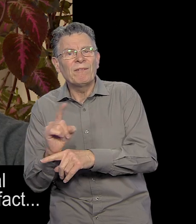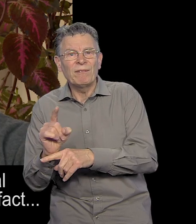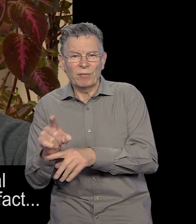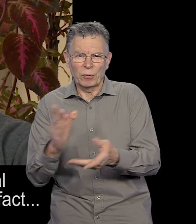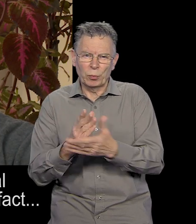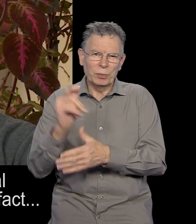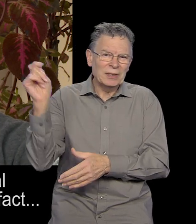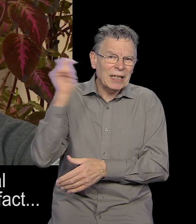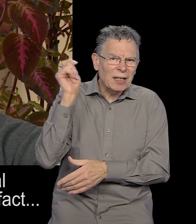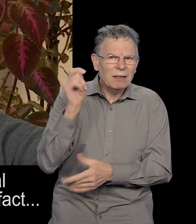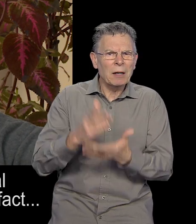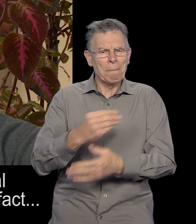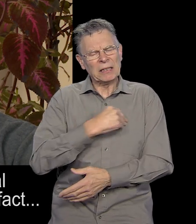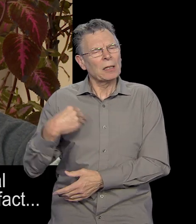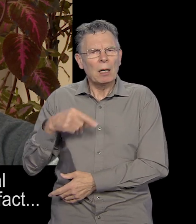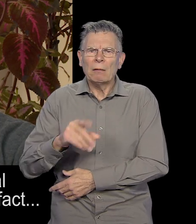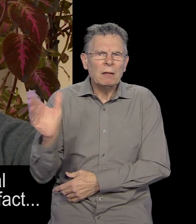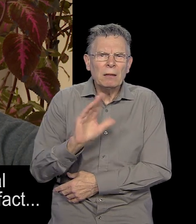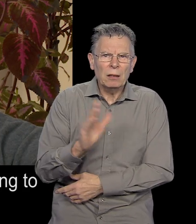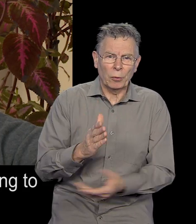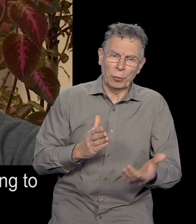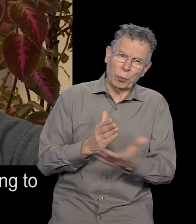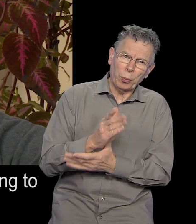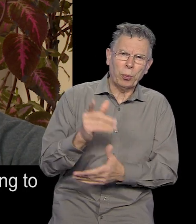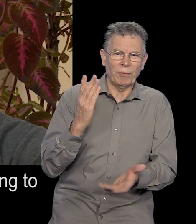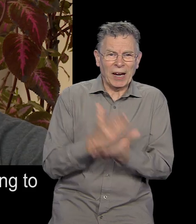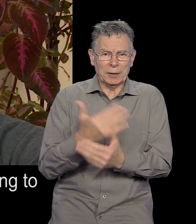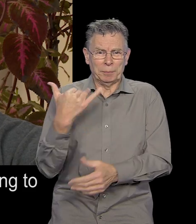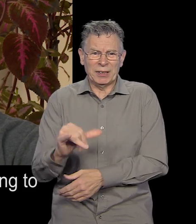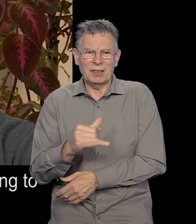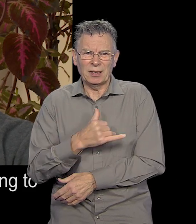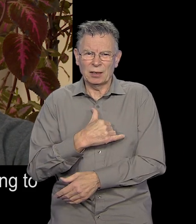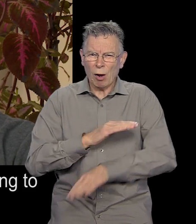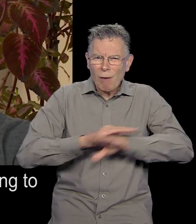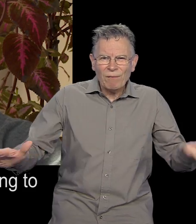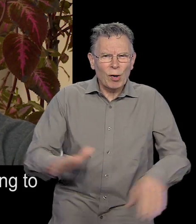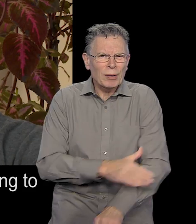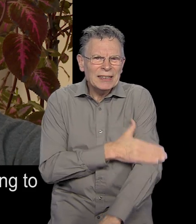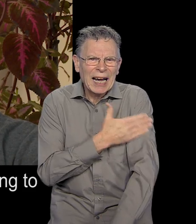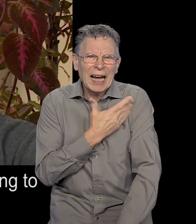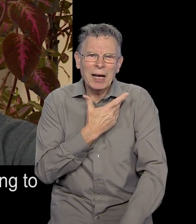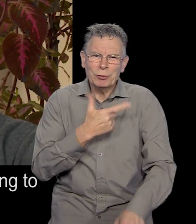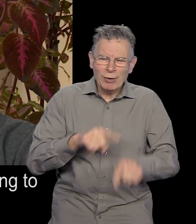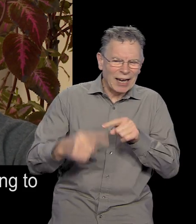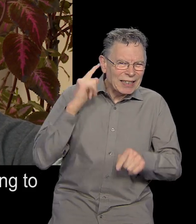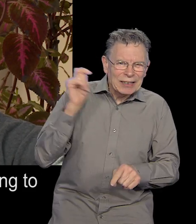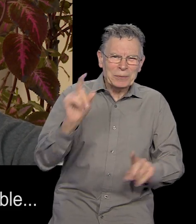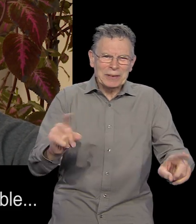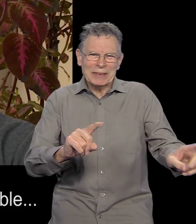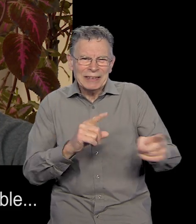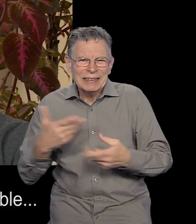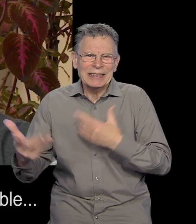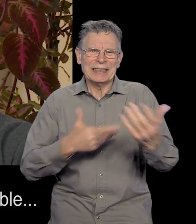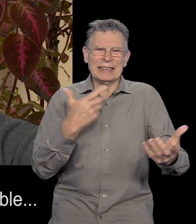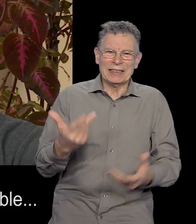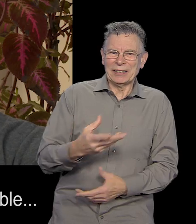In the end, wasn't a medical discharge, just because of pure fact I'd been off for so long, trying to, obviously, deal with the tinnitus. Obviously, I had